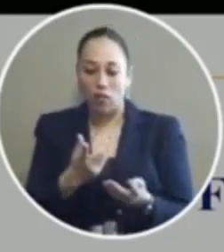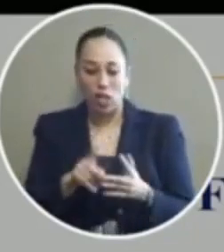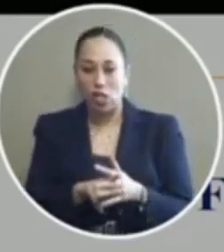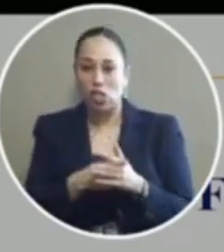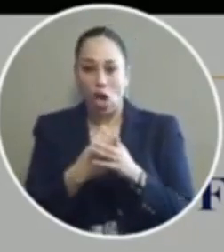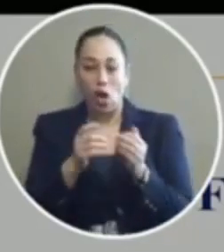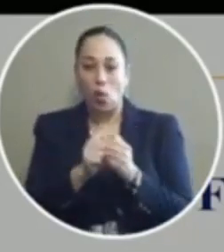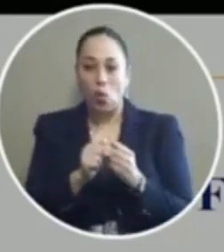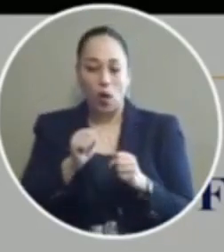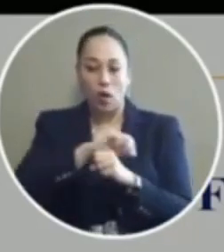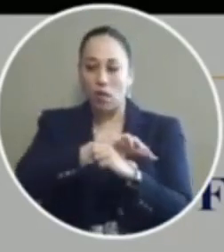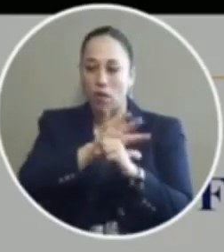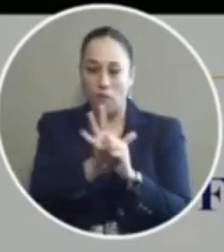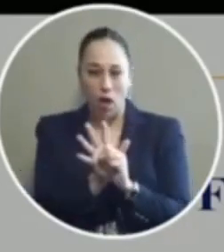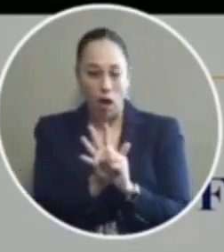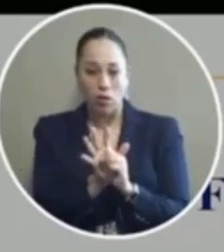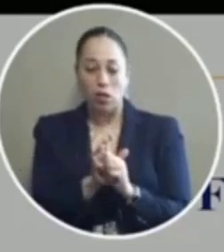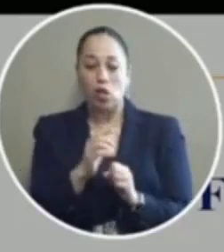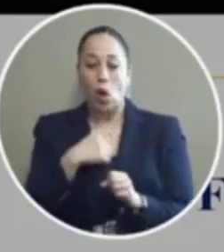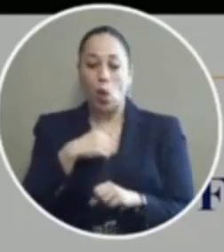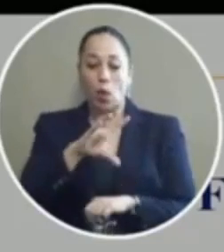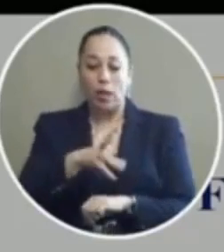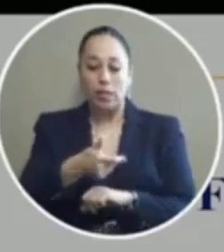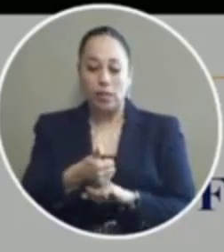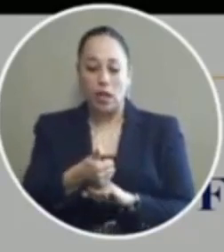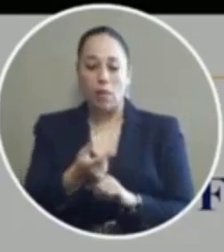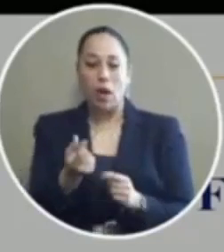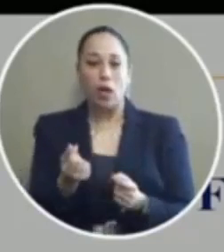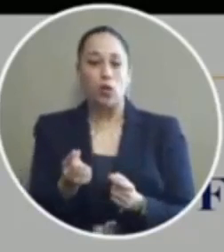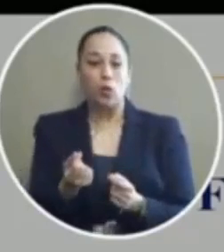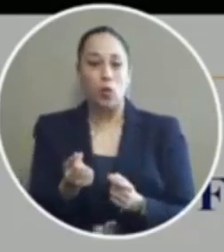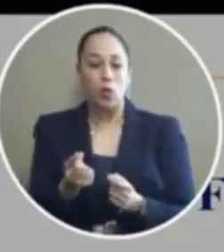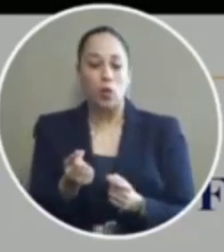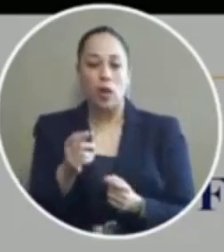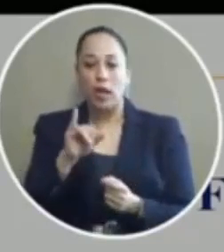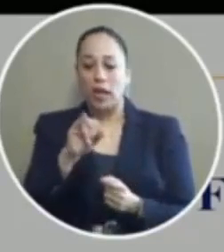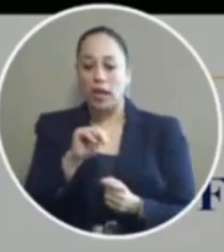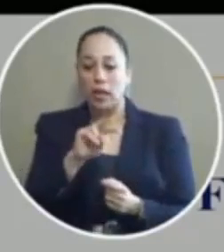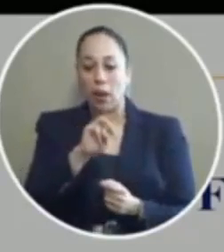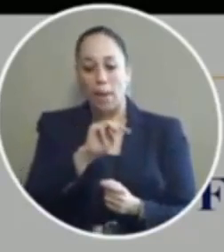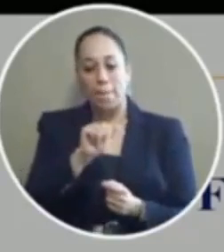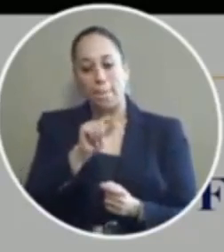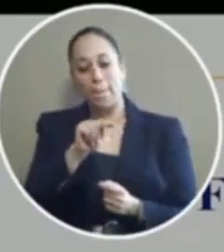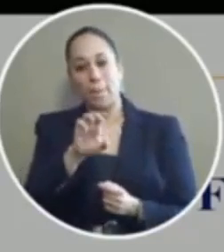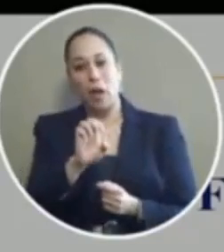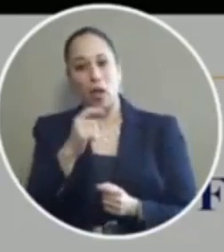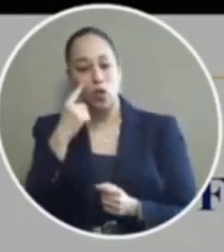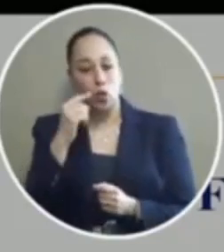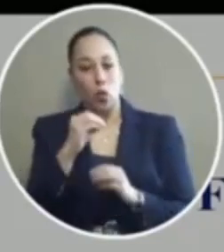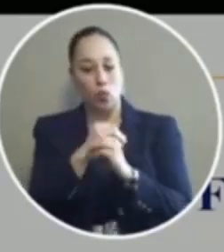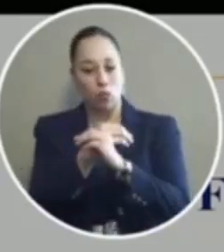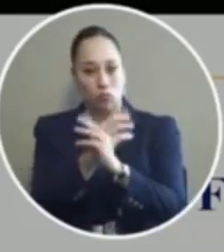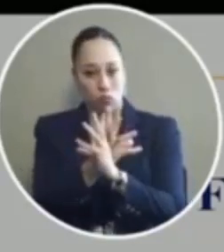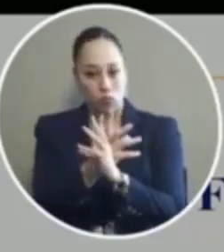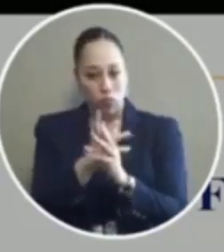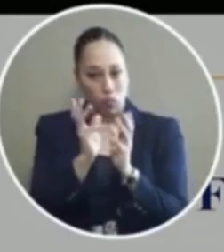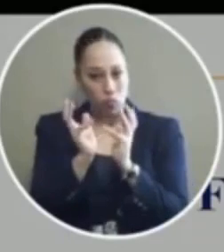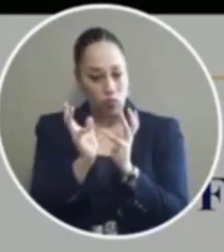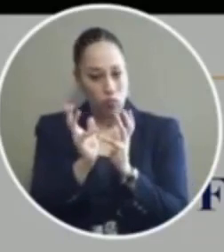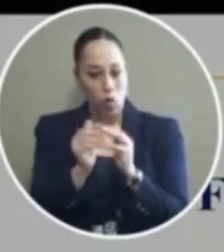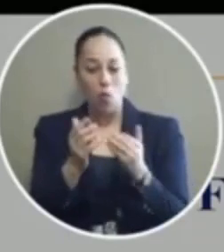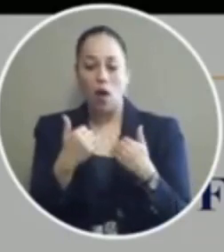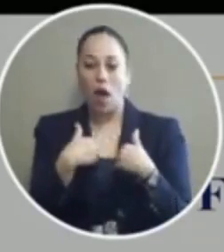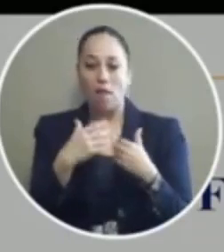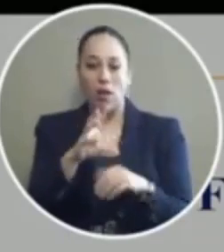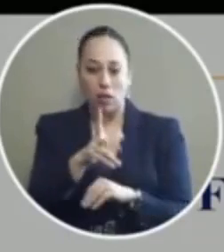COVID virus we weren't set up to do inmate pleas from the jail by video conferencing we didn't have anything